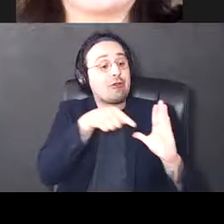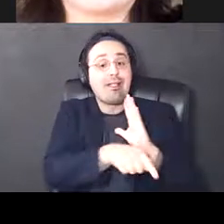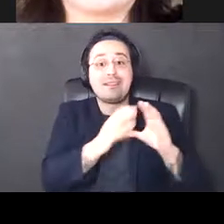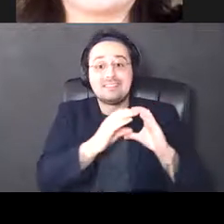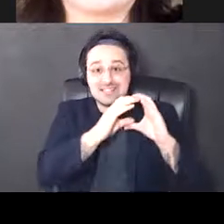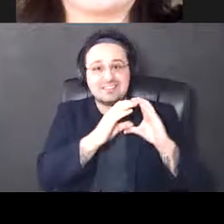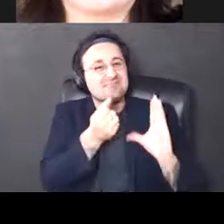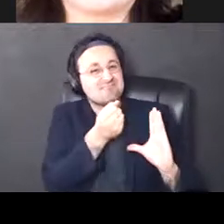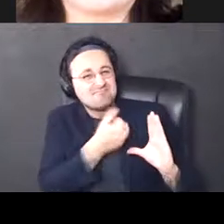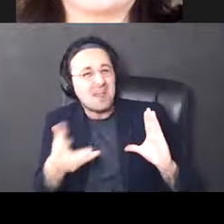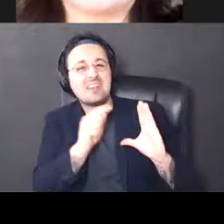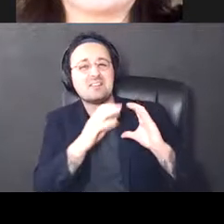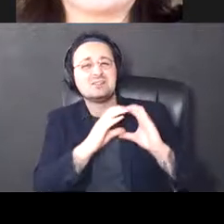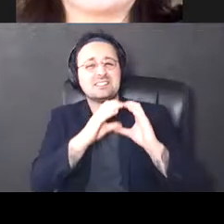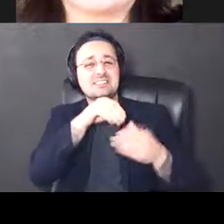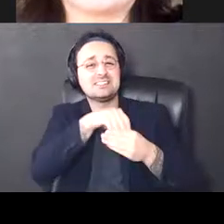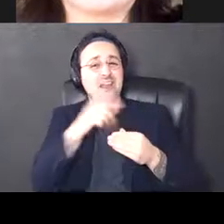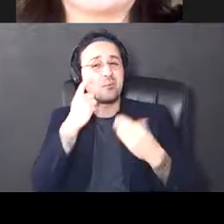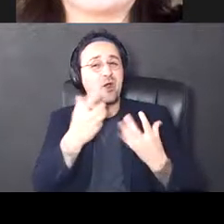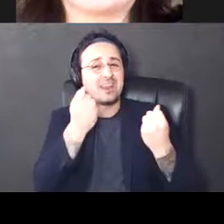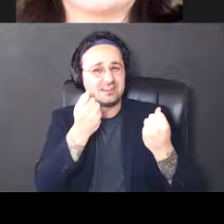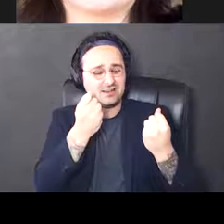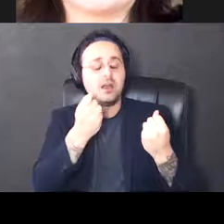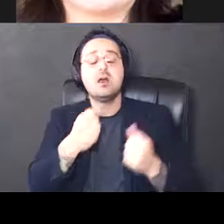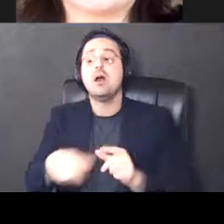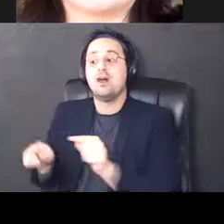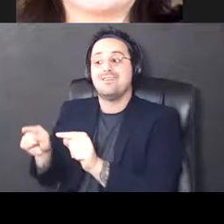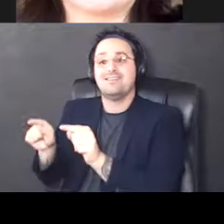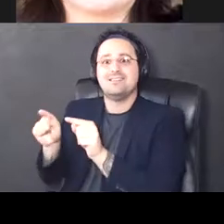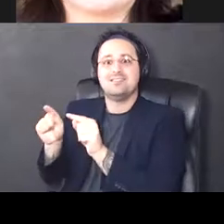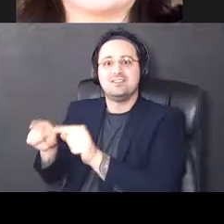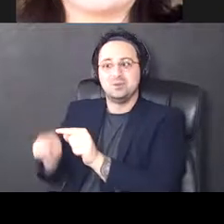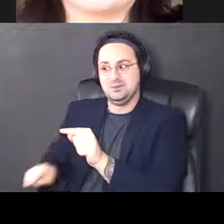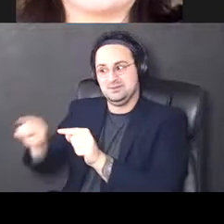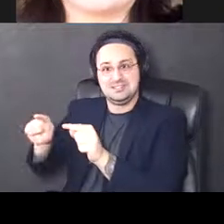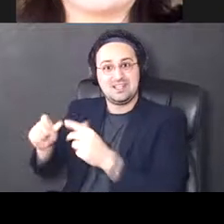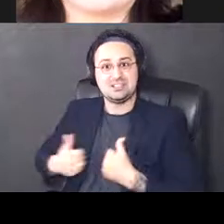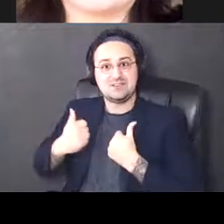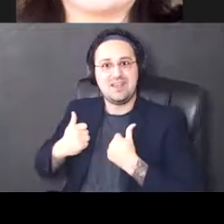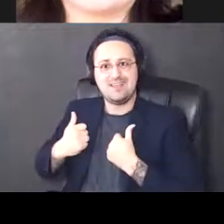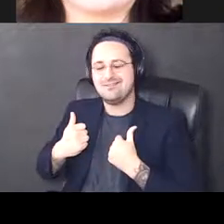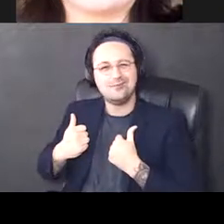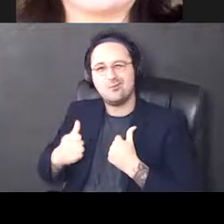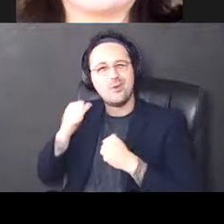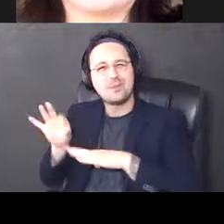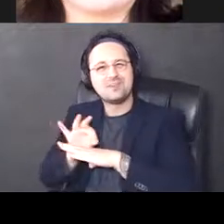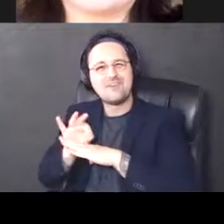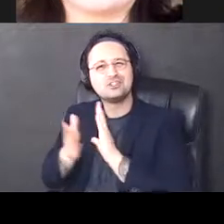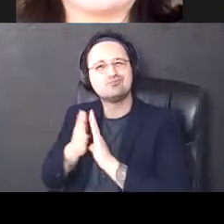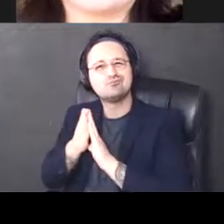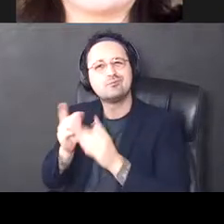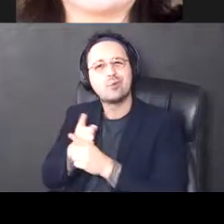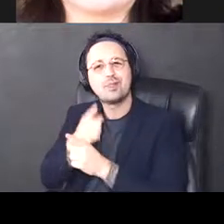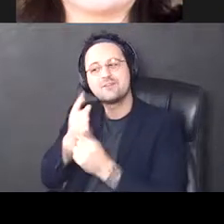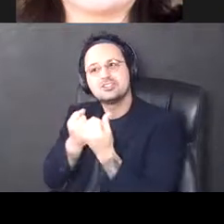good portion of the cells in this brain region, but then the ones that survive are not able to function in a way that supports